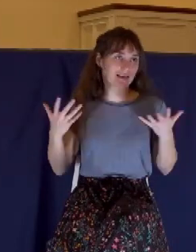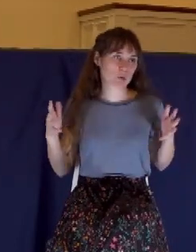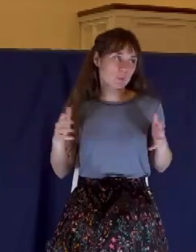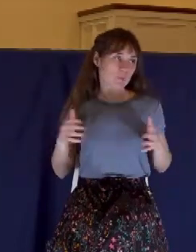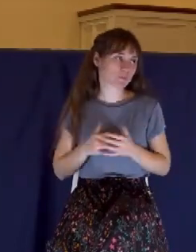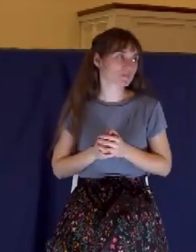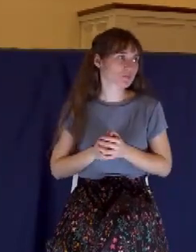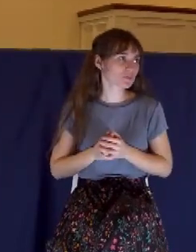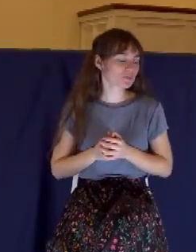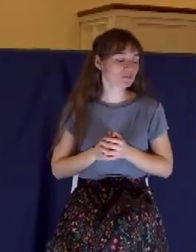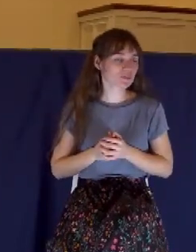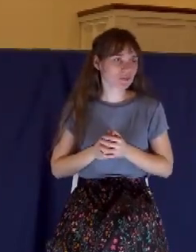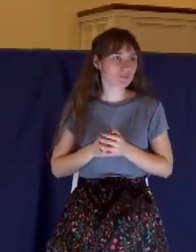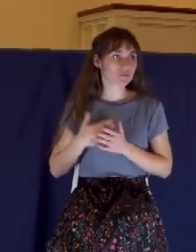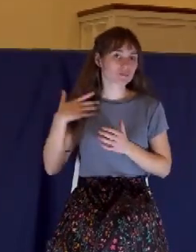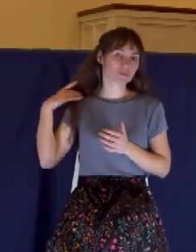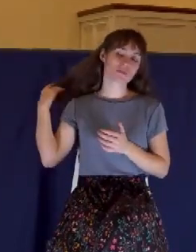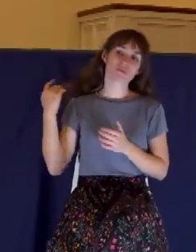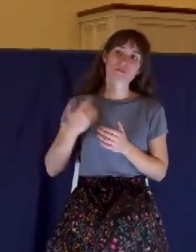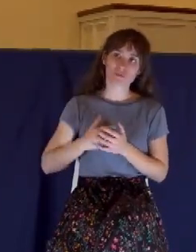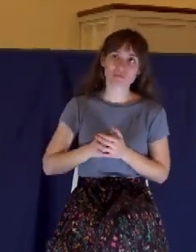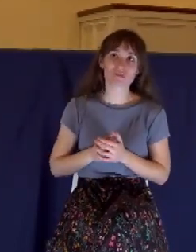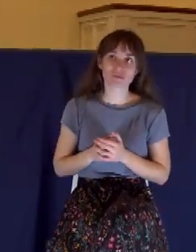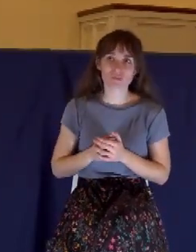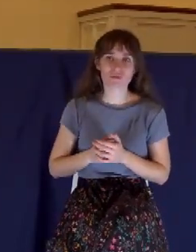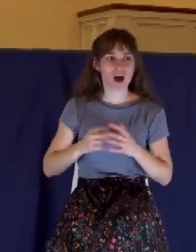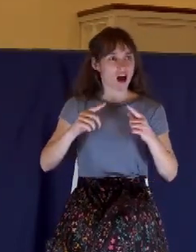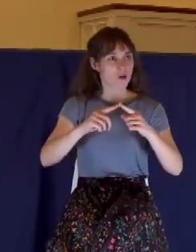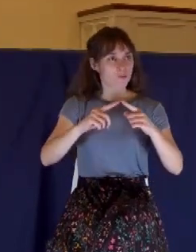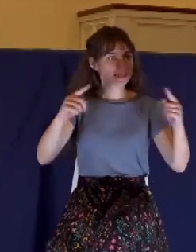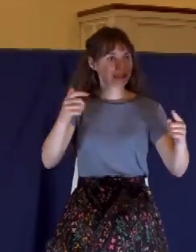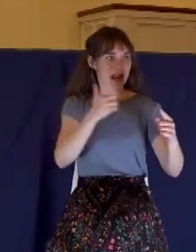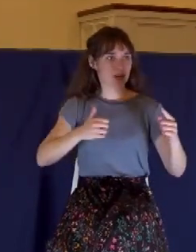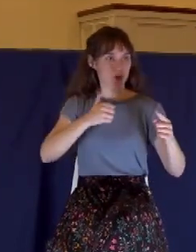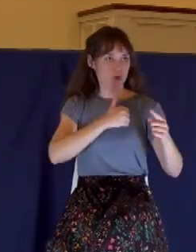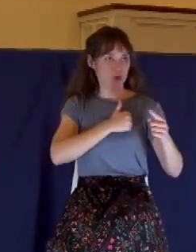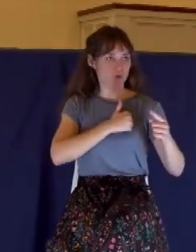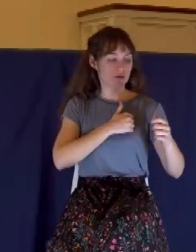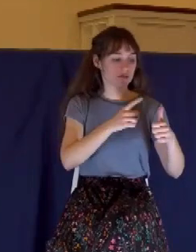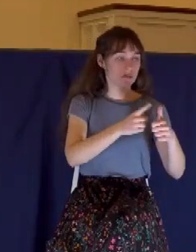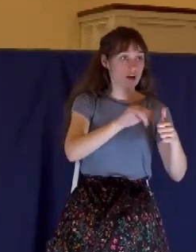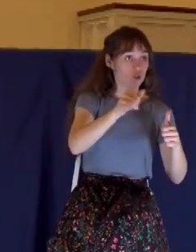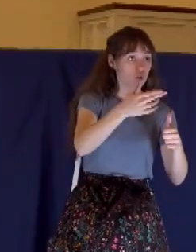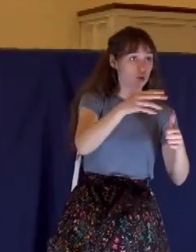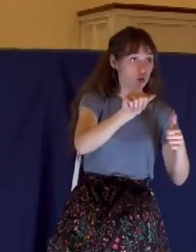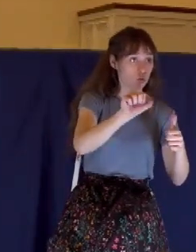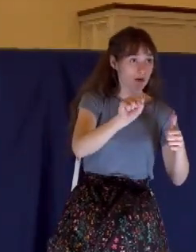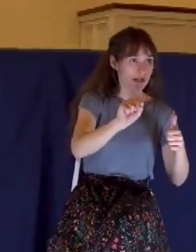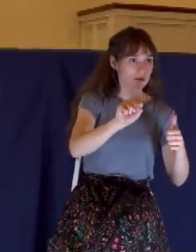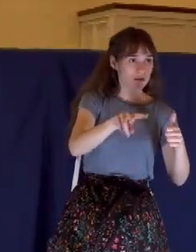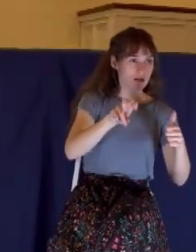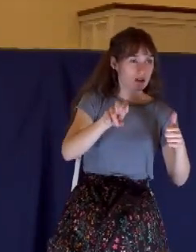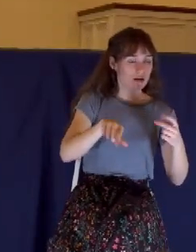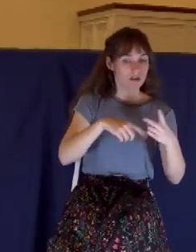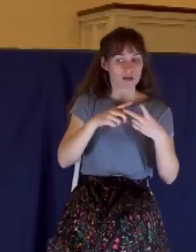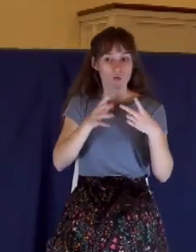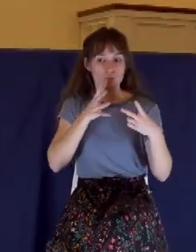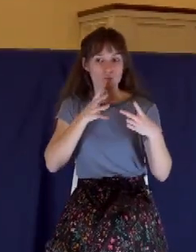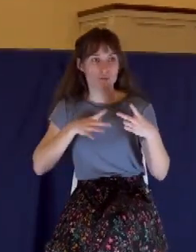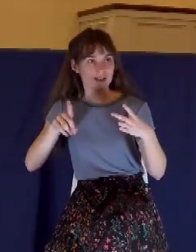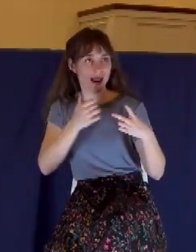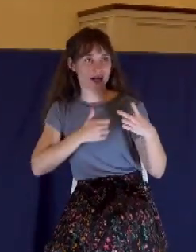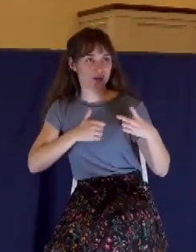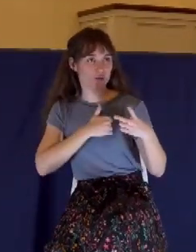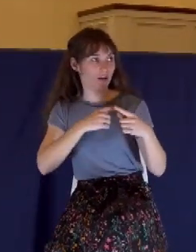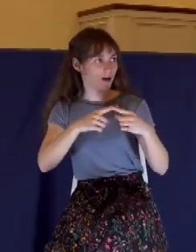What a contrast here between the attitude of Judas and the attitude of this woman. He calls it,